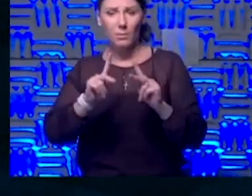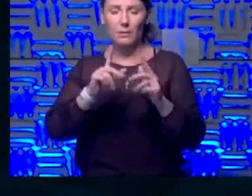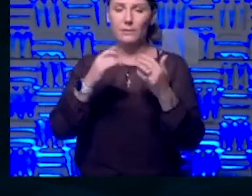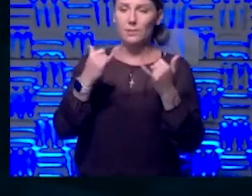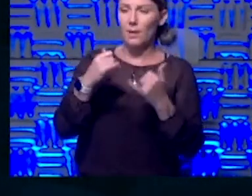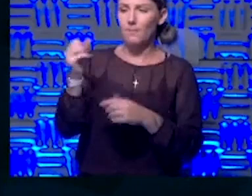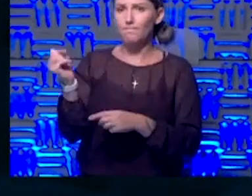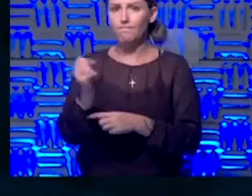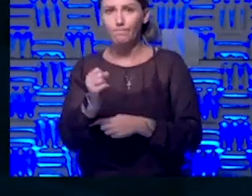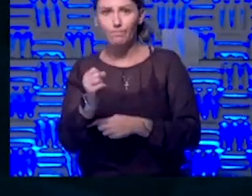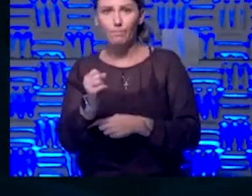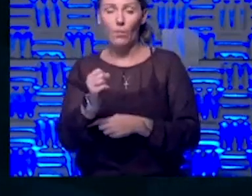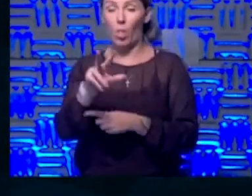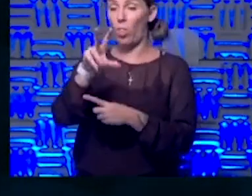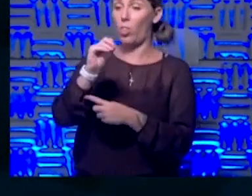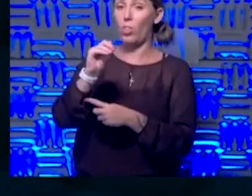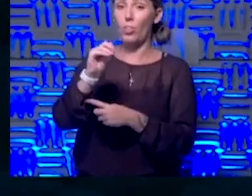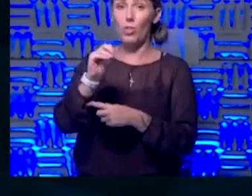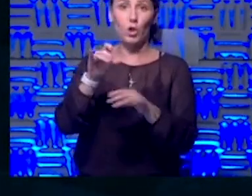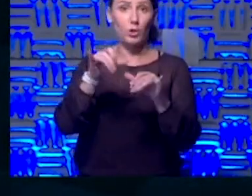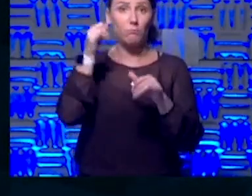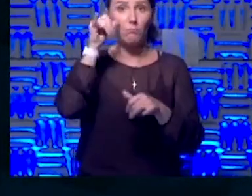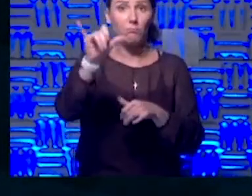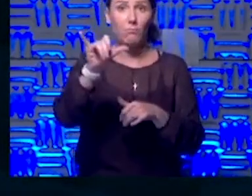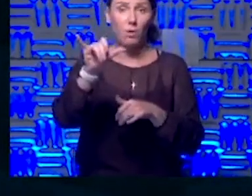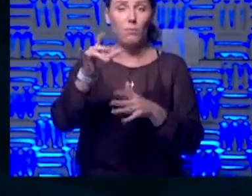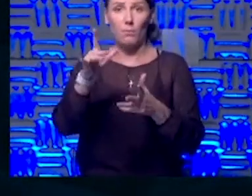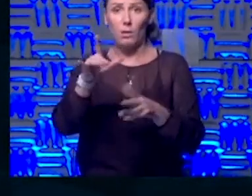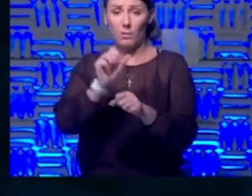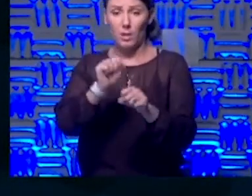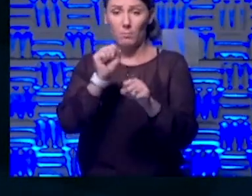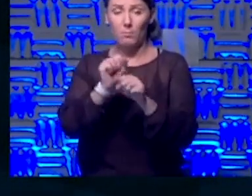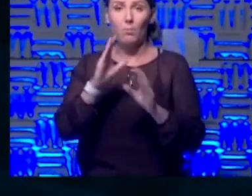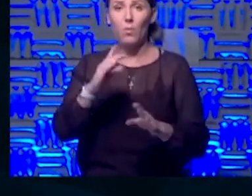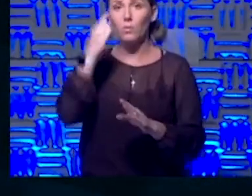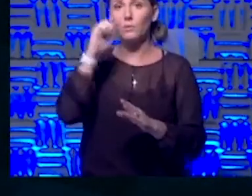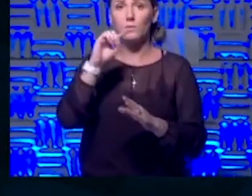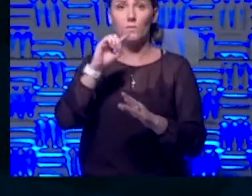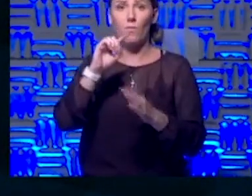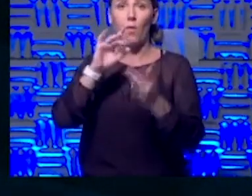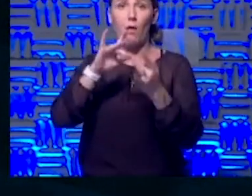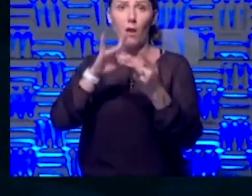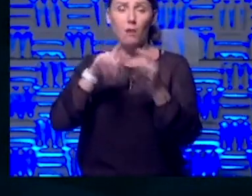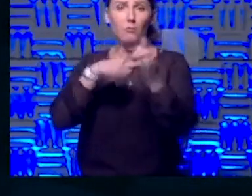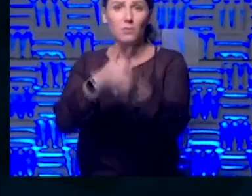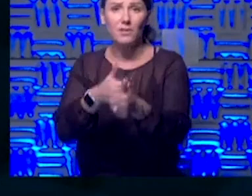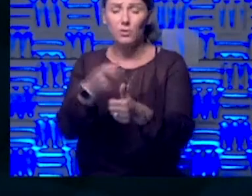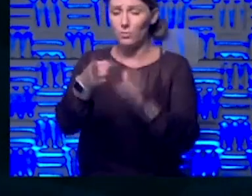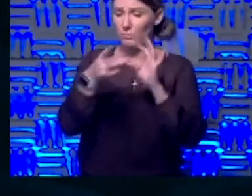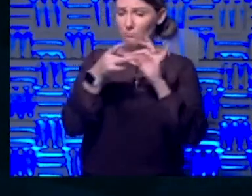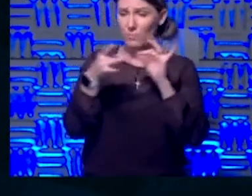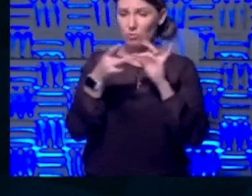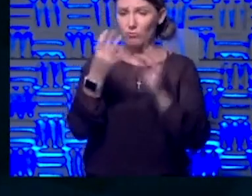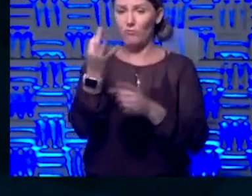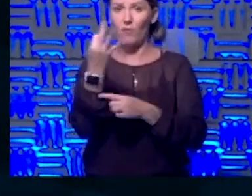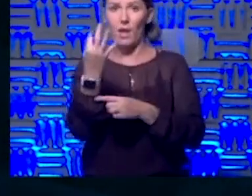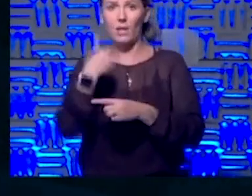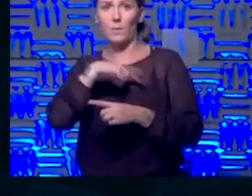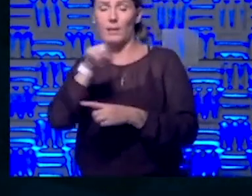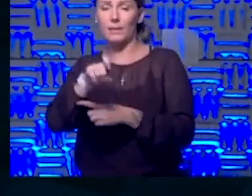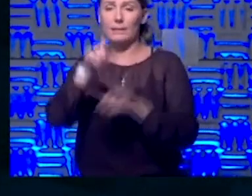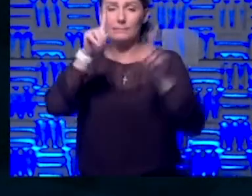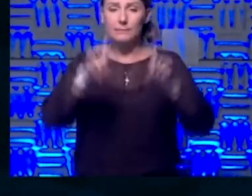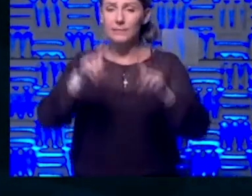permanent employees to do contact tracing. And you mentioned on Friday that, yes, we need to get testing and we always need to do more